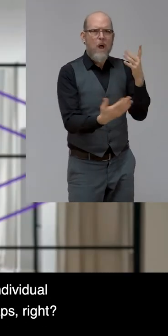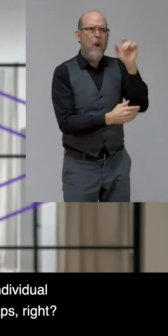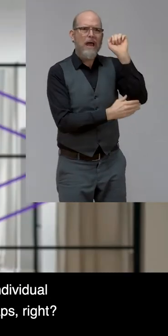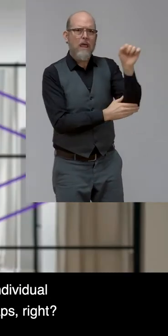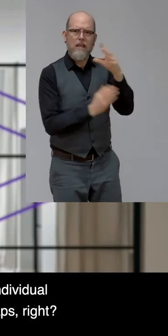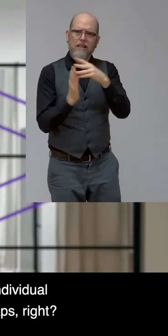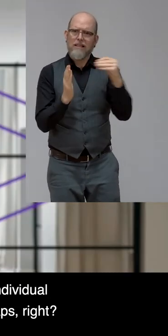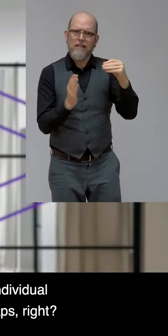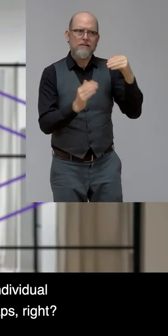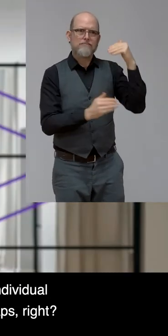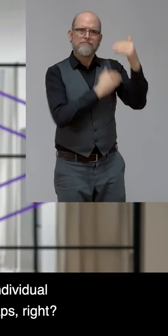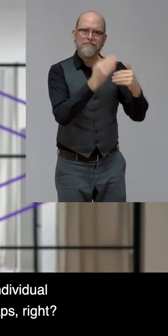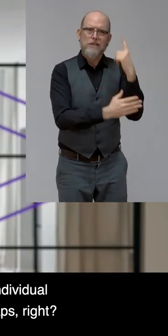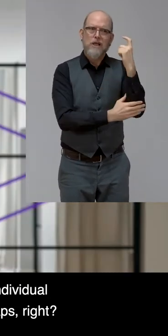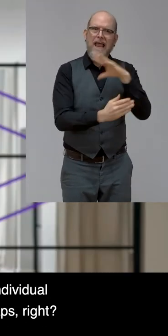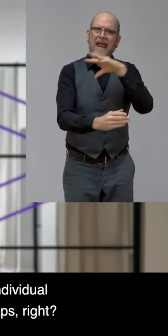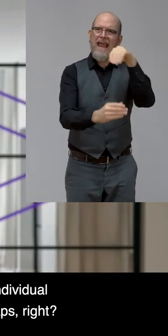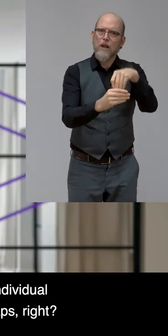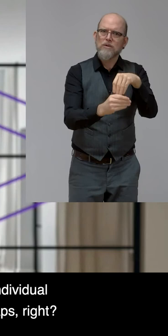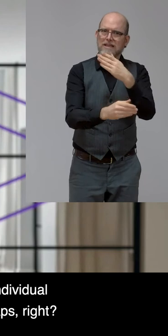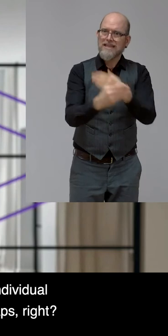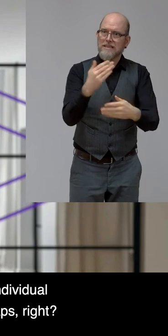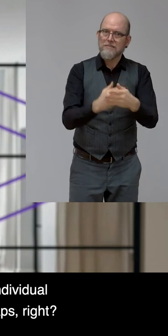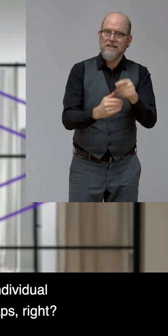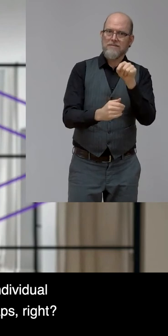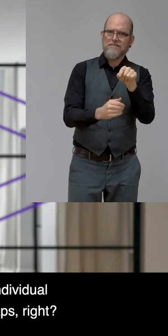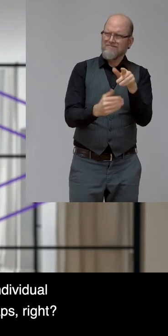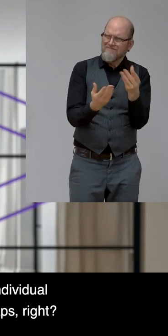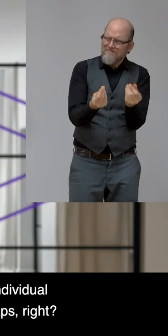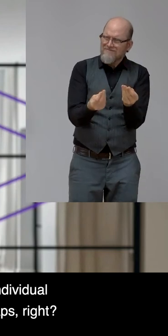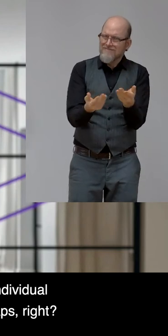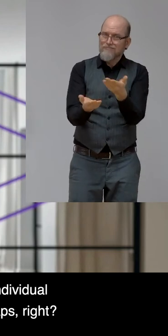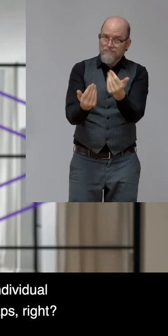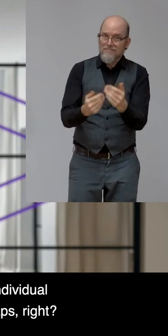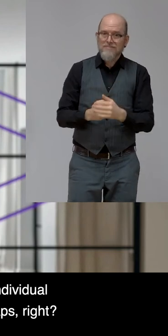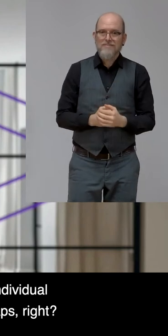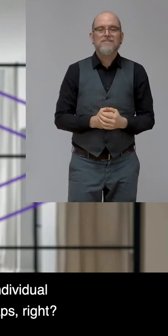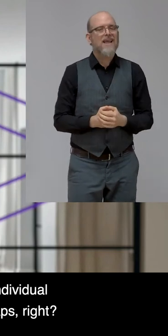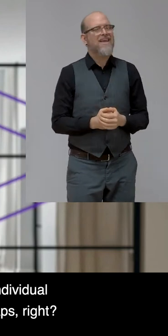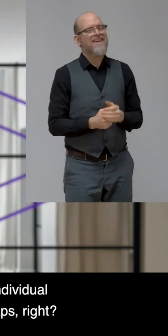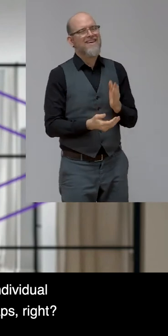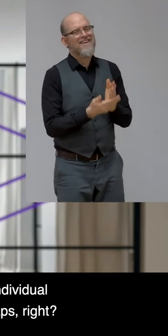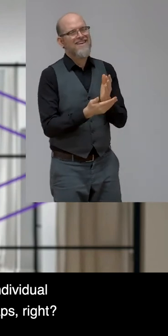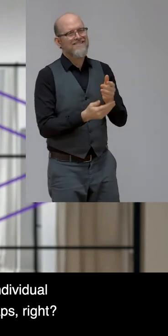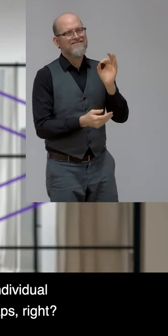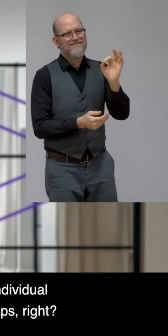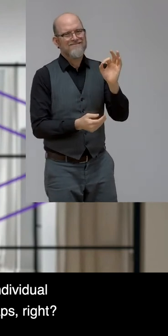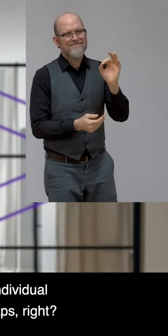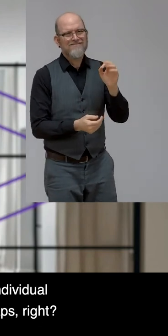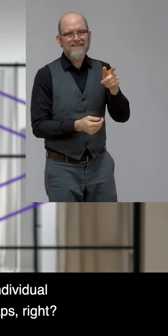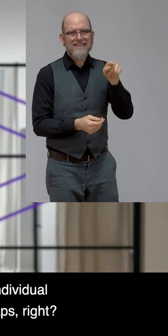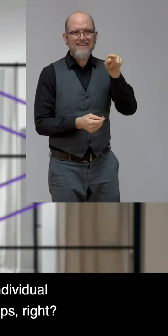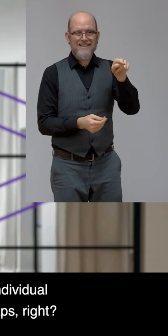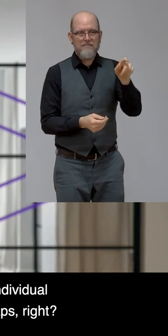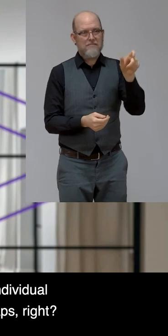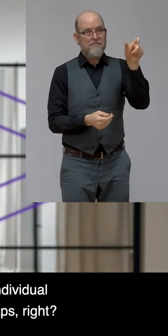you know, first and foremost, I think, clearly that individual, right, or that organization